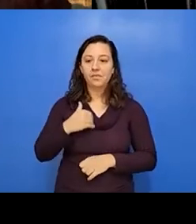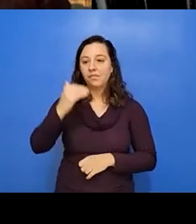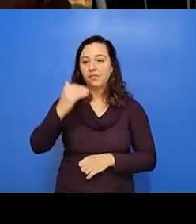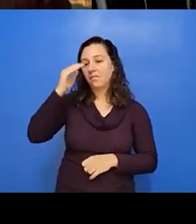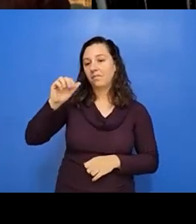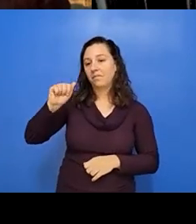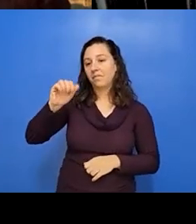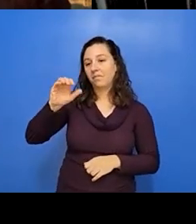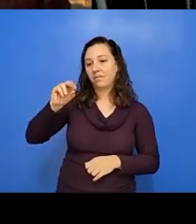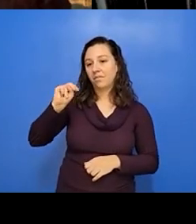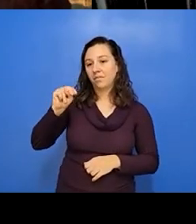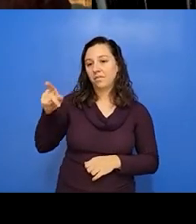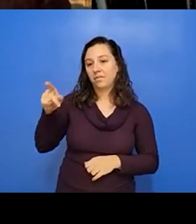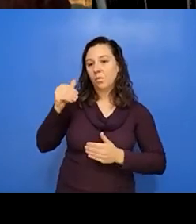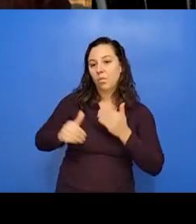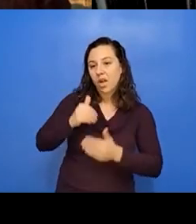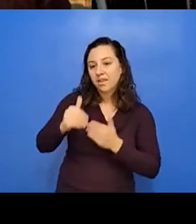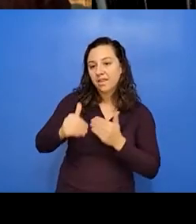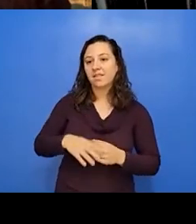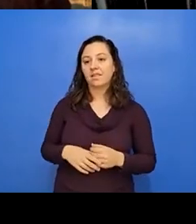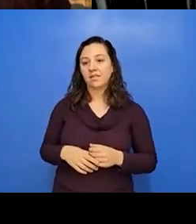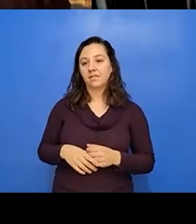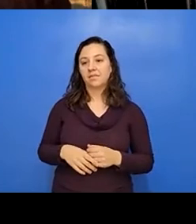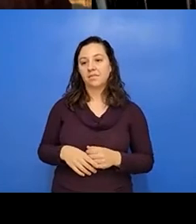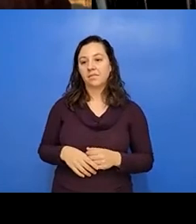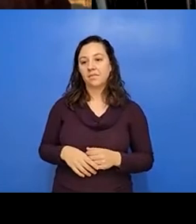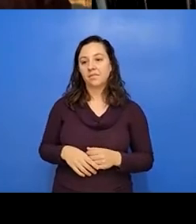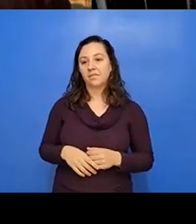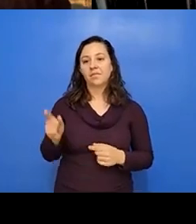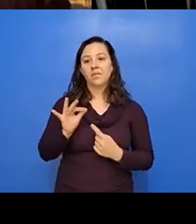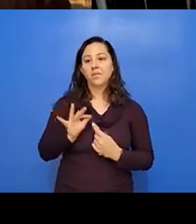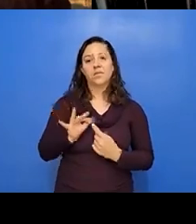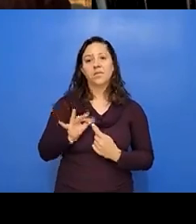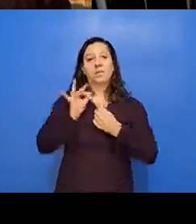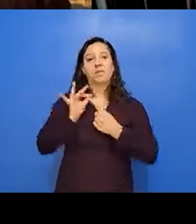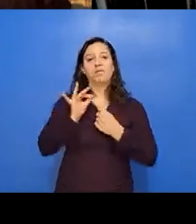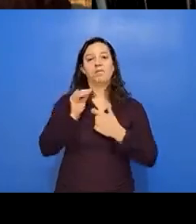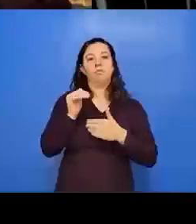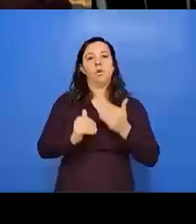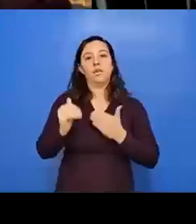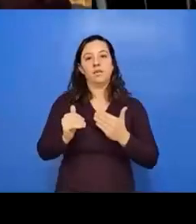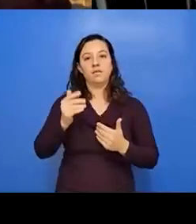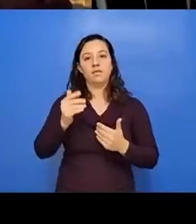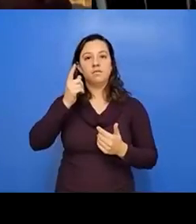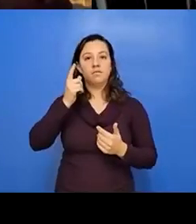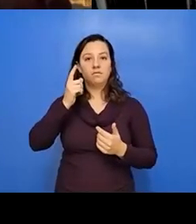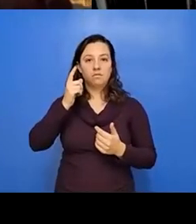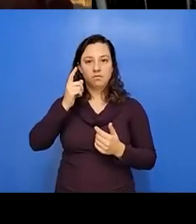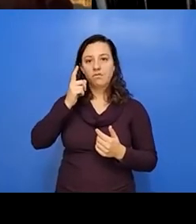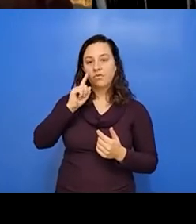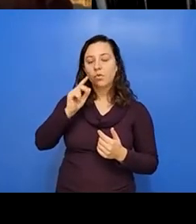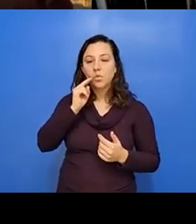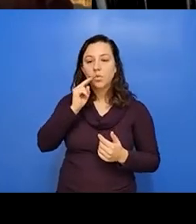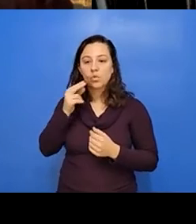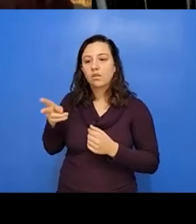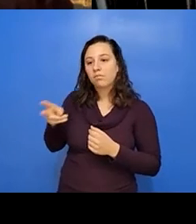process is not, it's a, it's a very unique process to get the nutrients out. So I learned